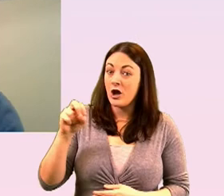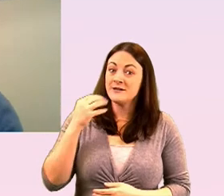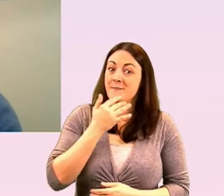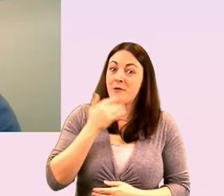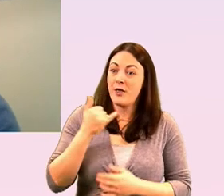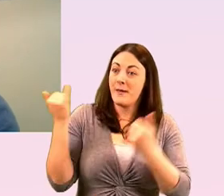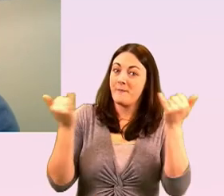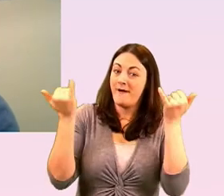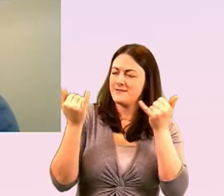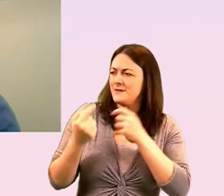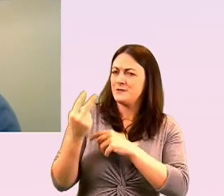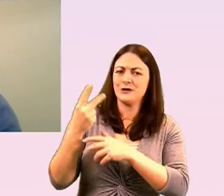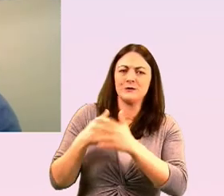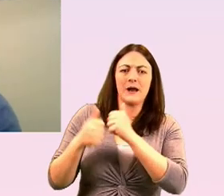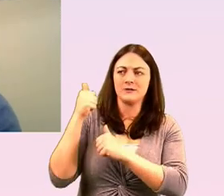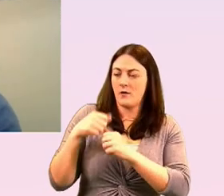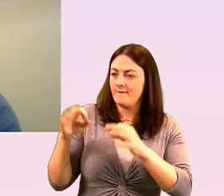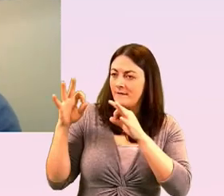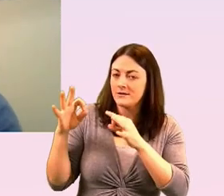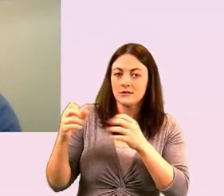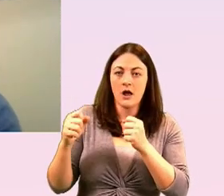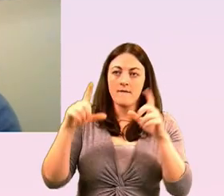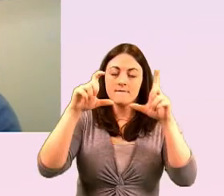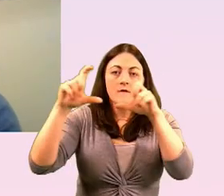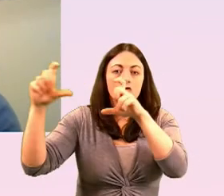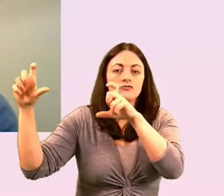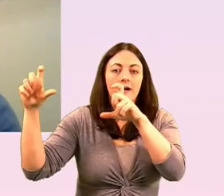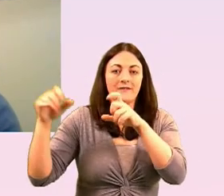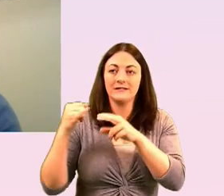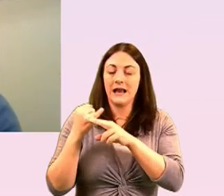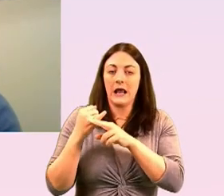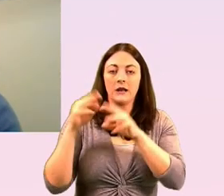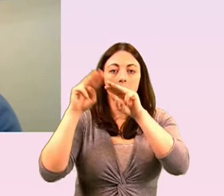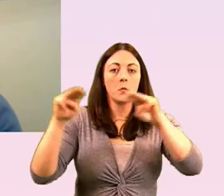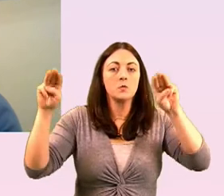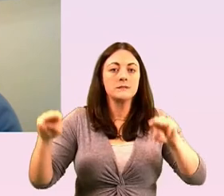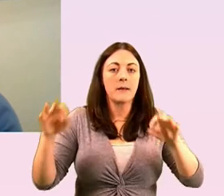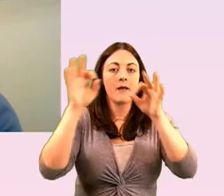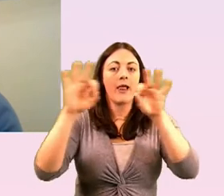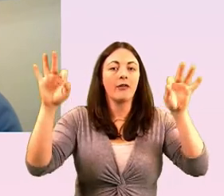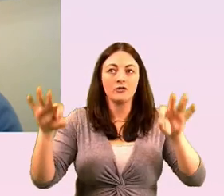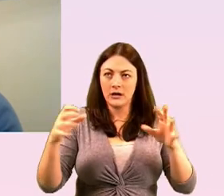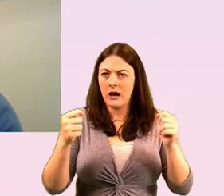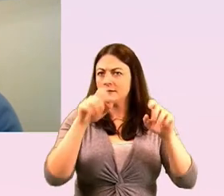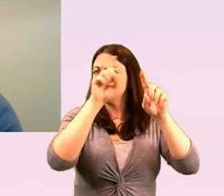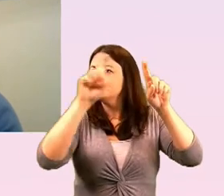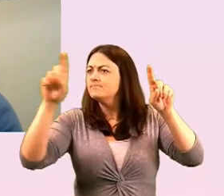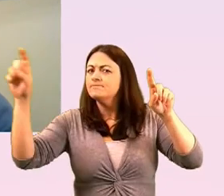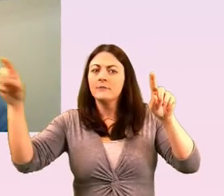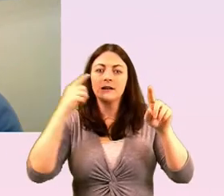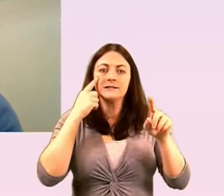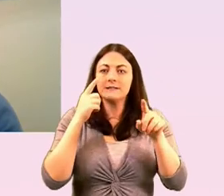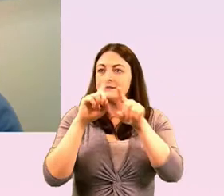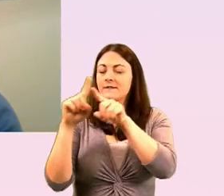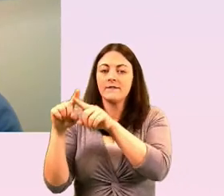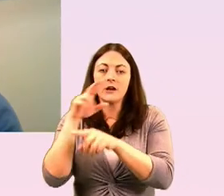exhibition um in the photographic gallery of all of the covers over so many years it was fantastic so well done